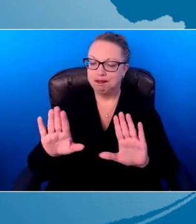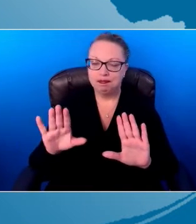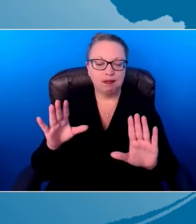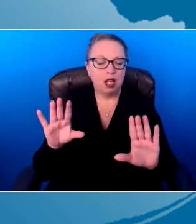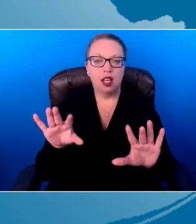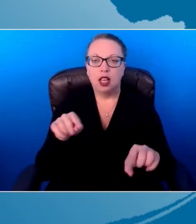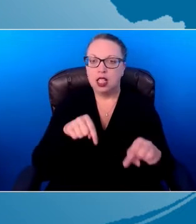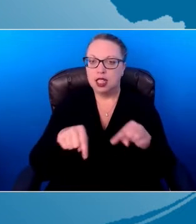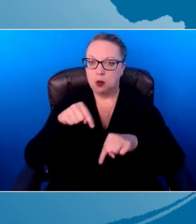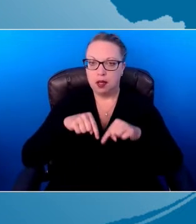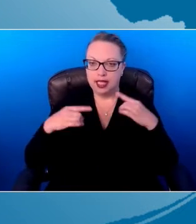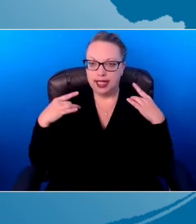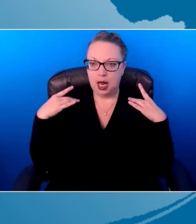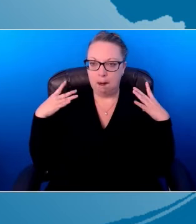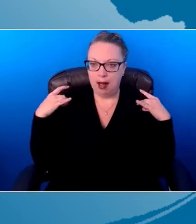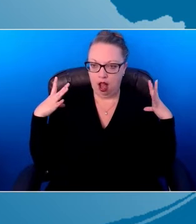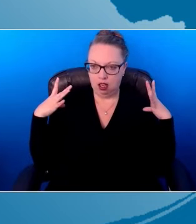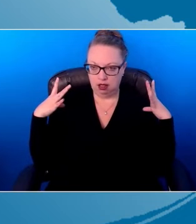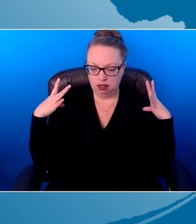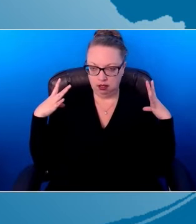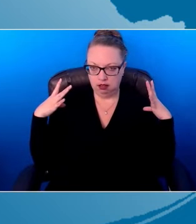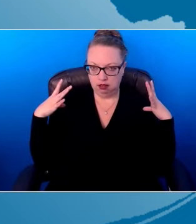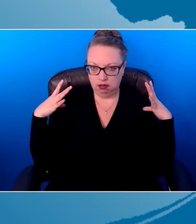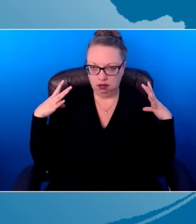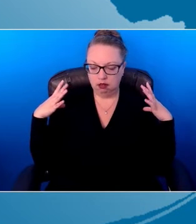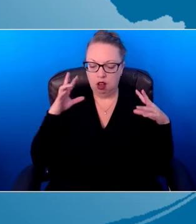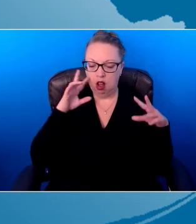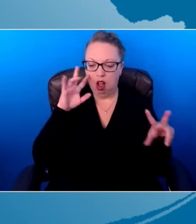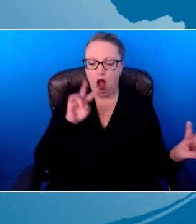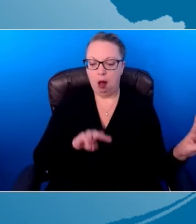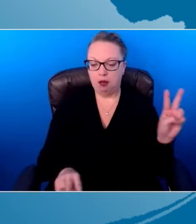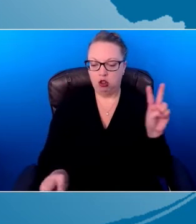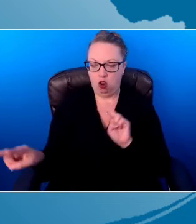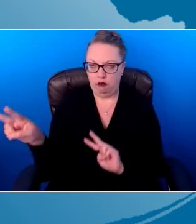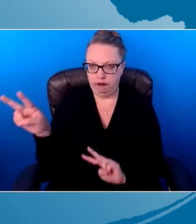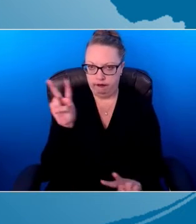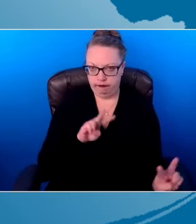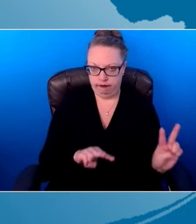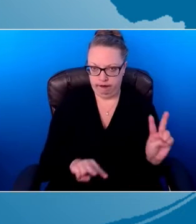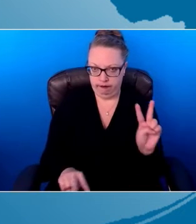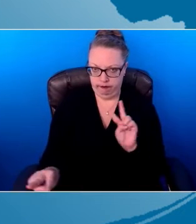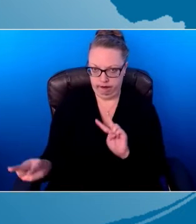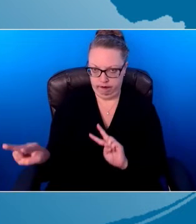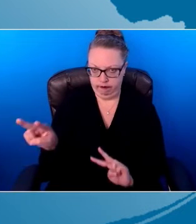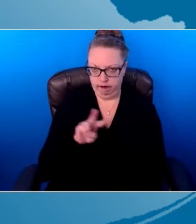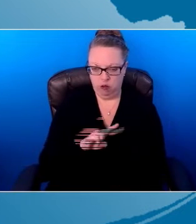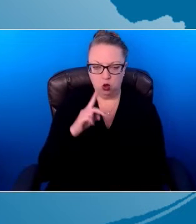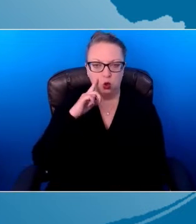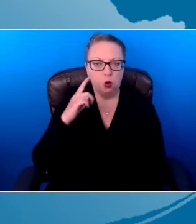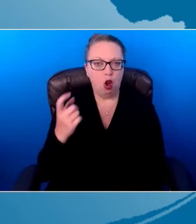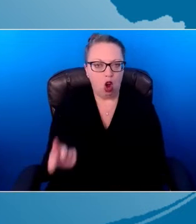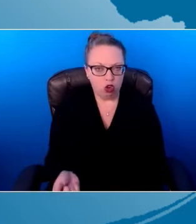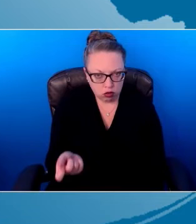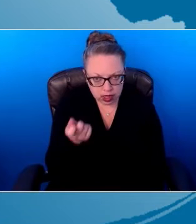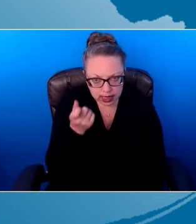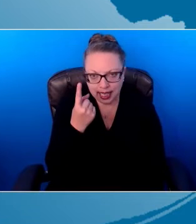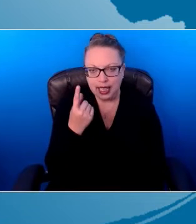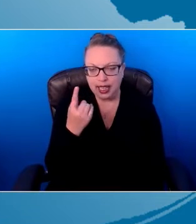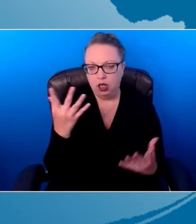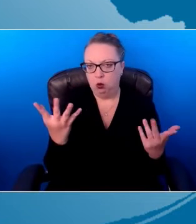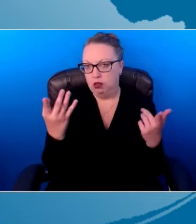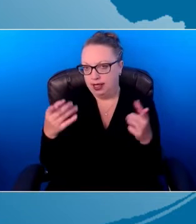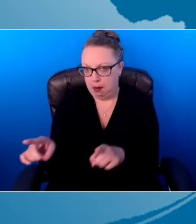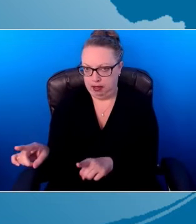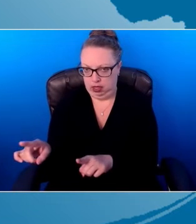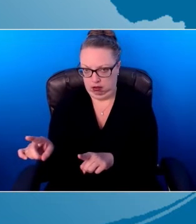back a bit, observe for the purpose of understanding what's taking place, so that we can support the